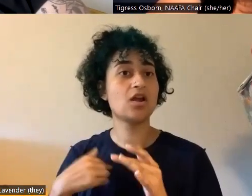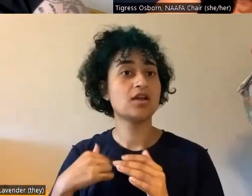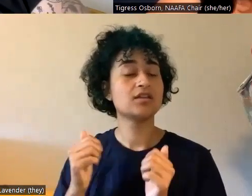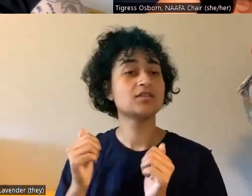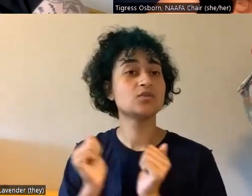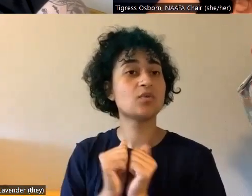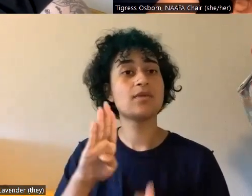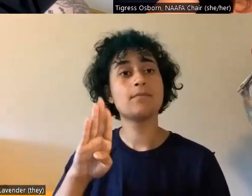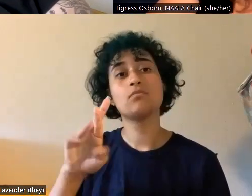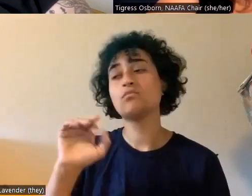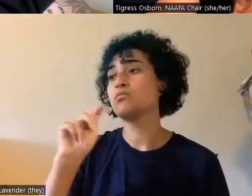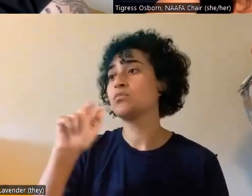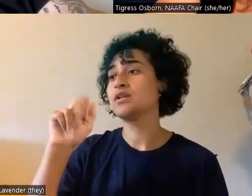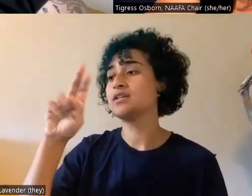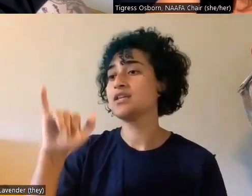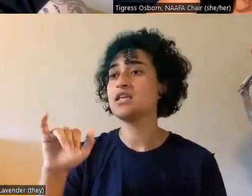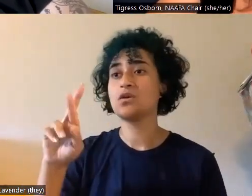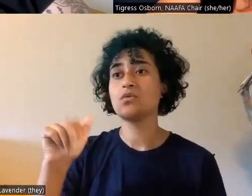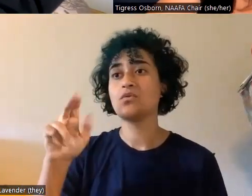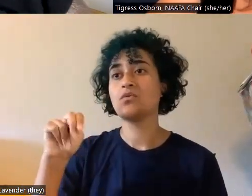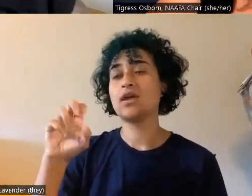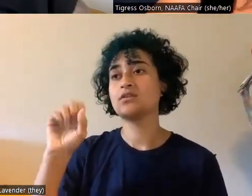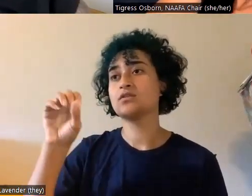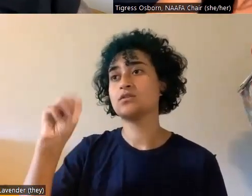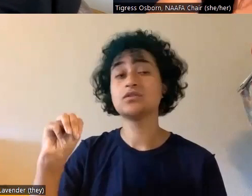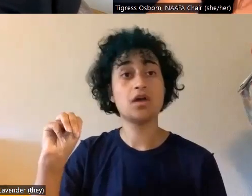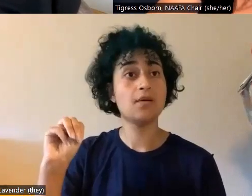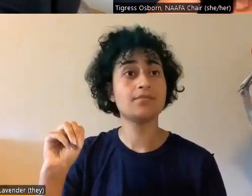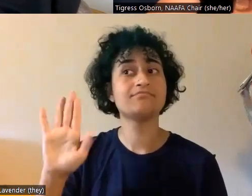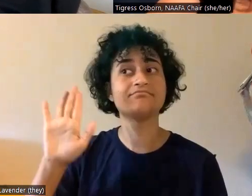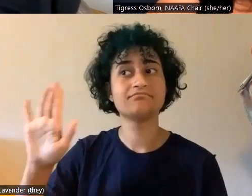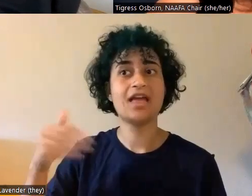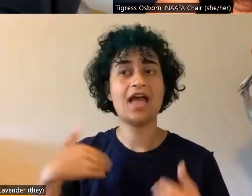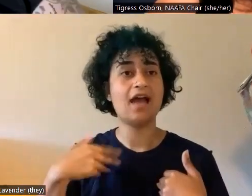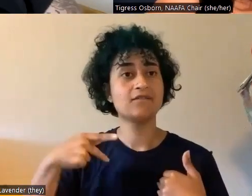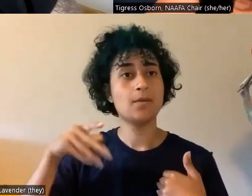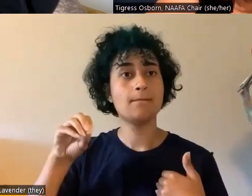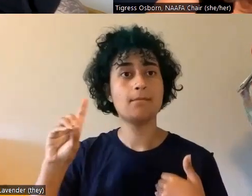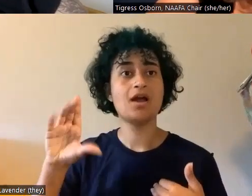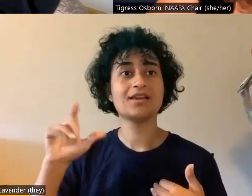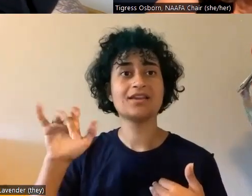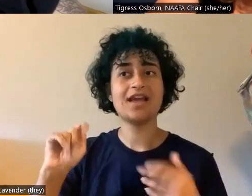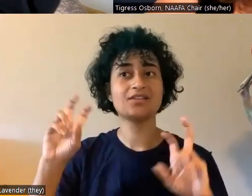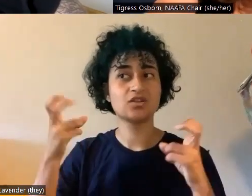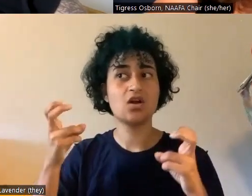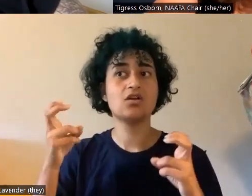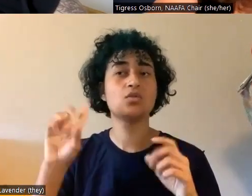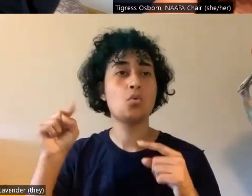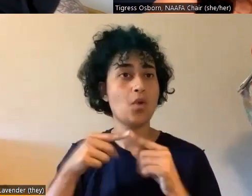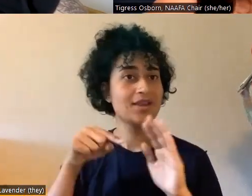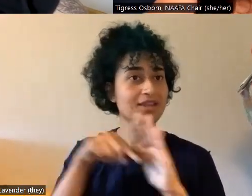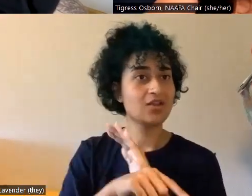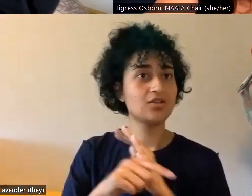uh, is the co-host of the podcast when killers get caught. So those of you who are true crime fans, you want to tune in and, um,